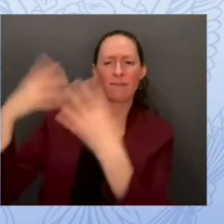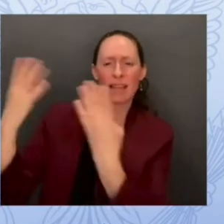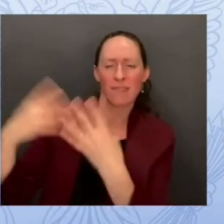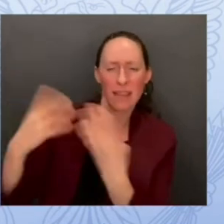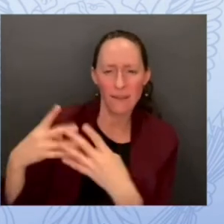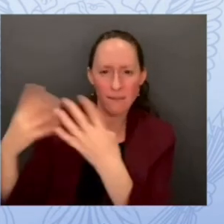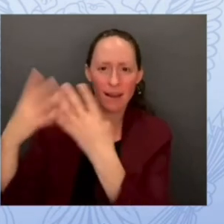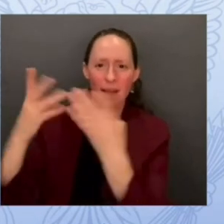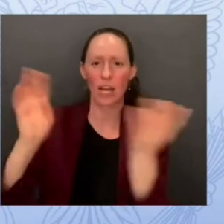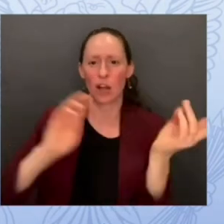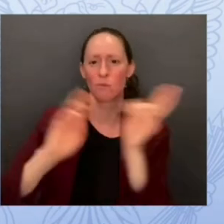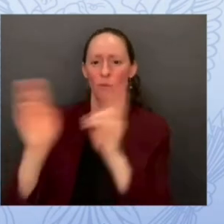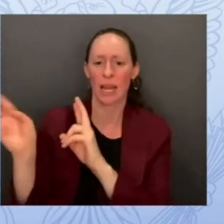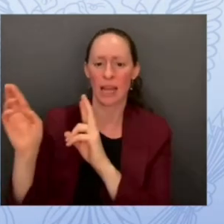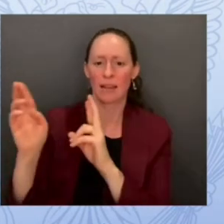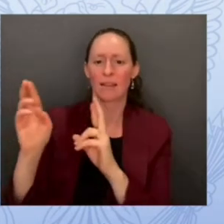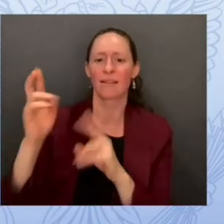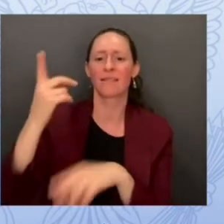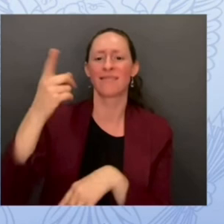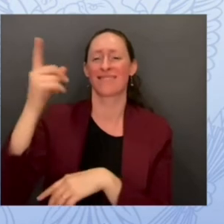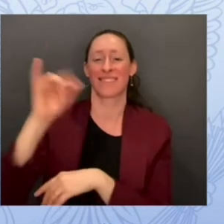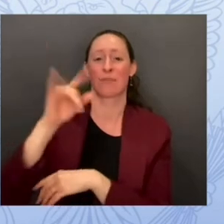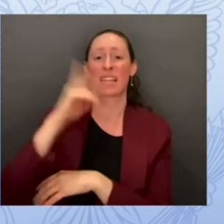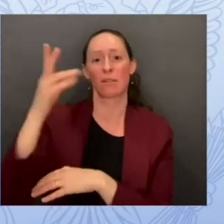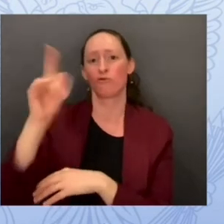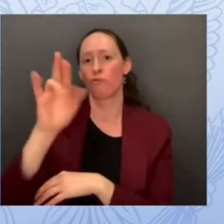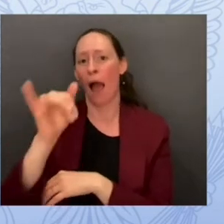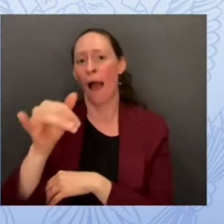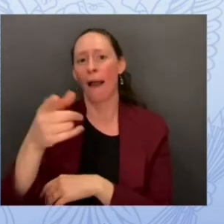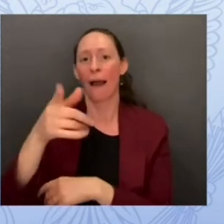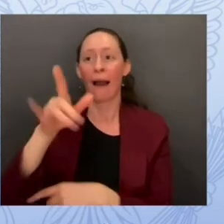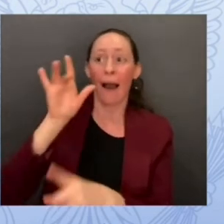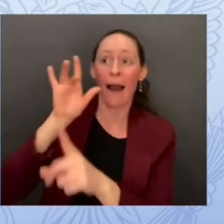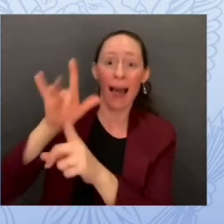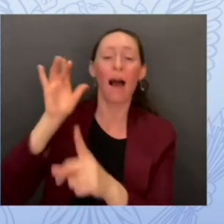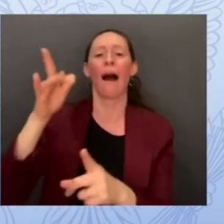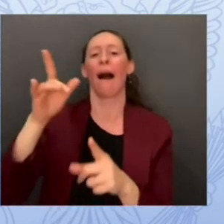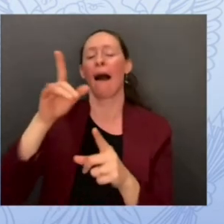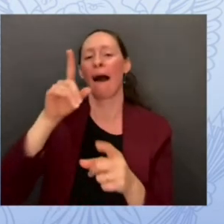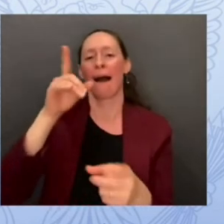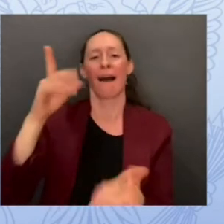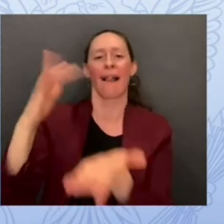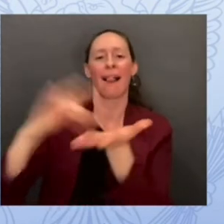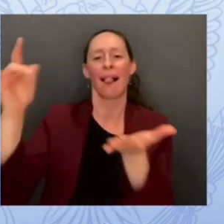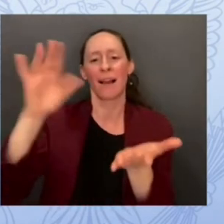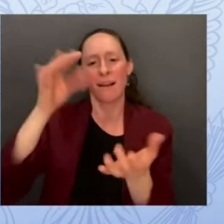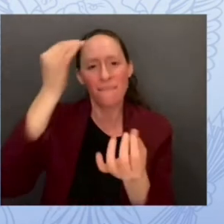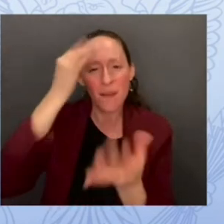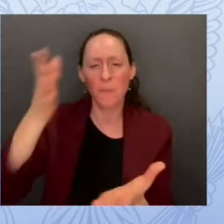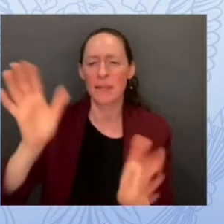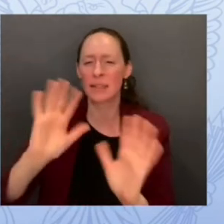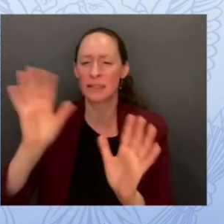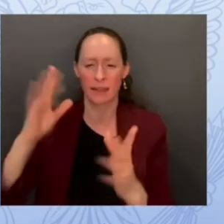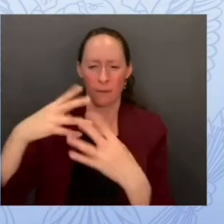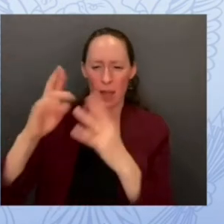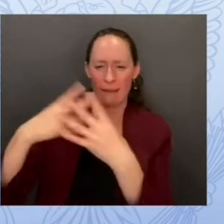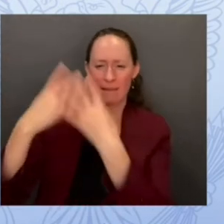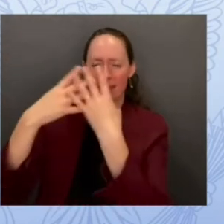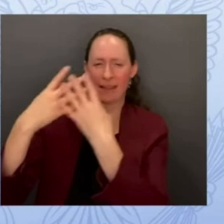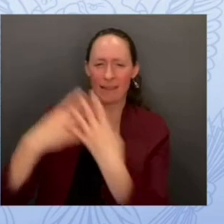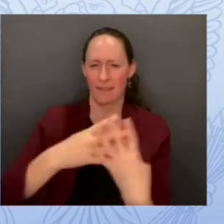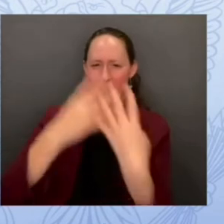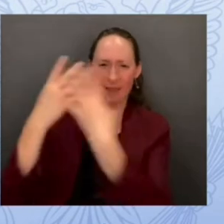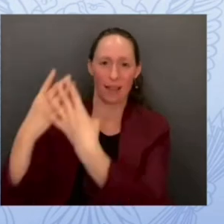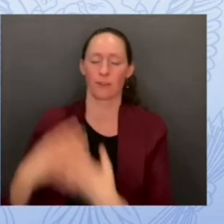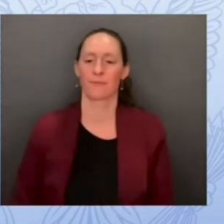of sensitive data and second dns filtering which protects against internet threats by preventing users from reaching unwanted or